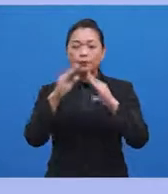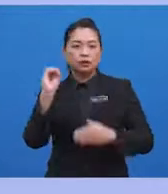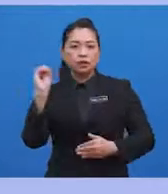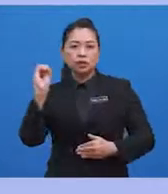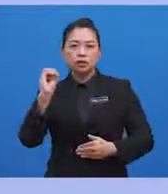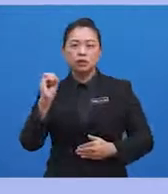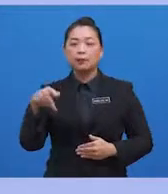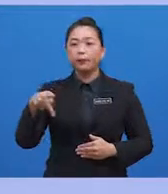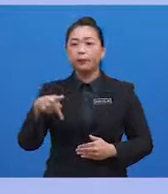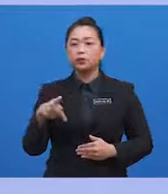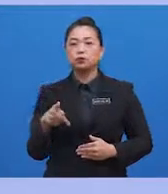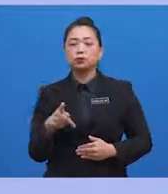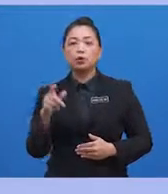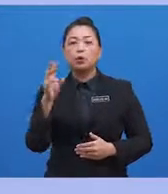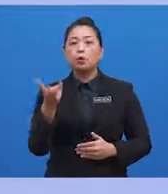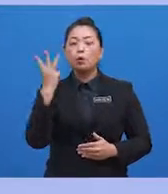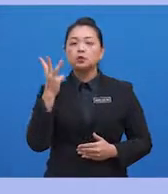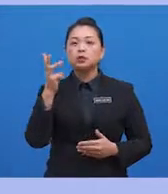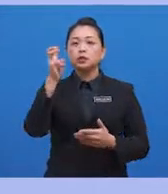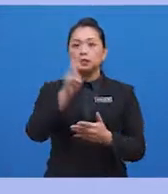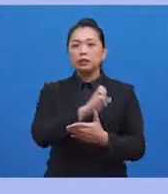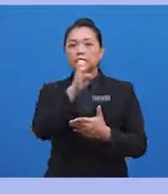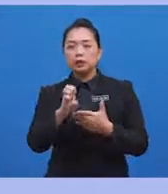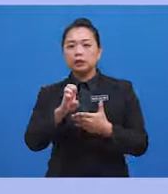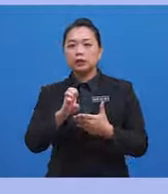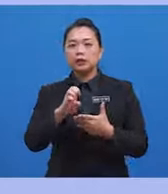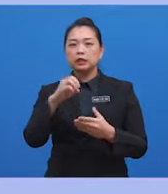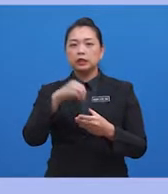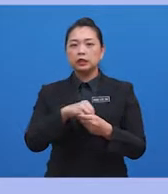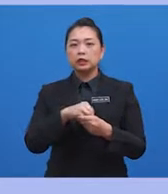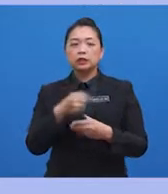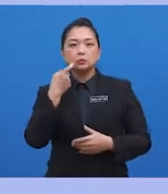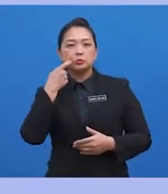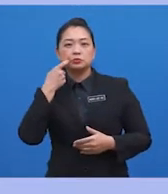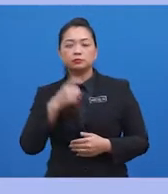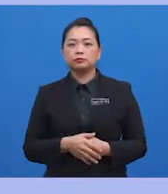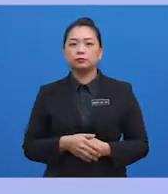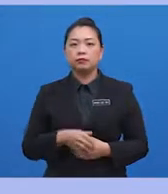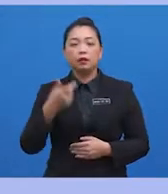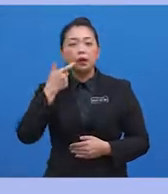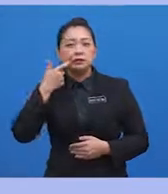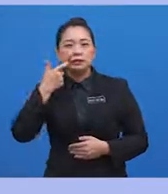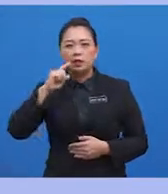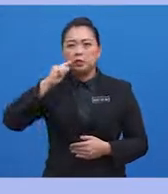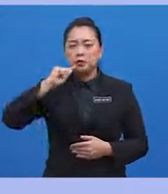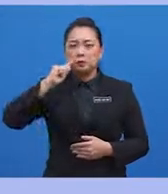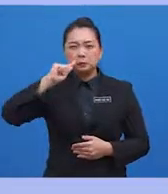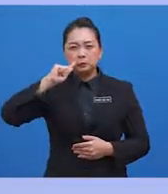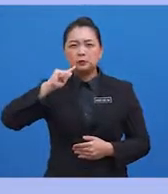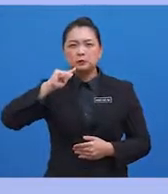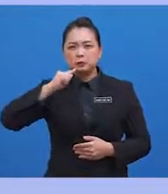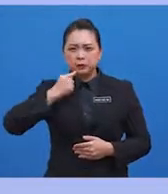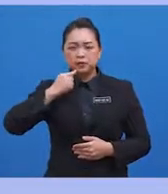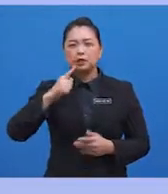was either in the throats of addiction, mentally ill or both. Now, addiction leads to serious long-term